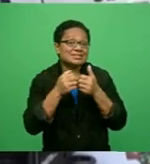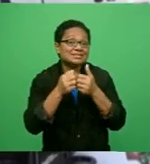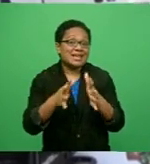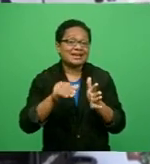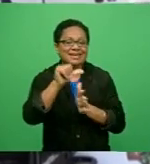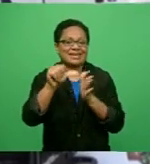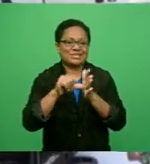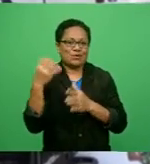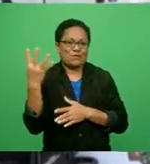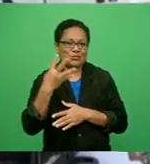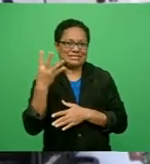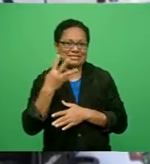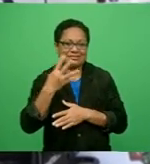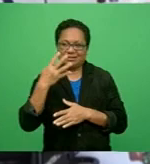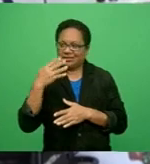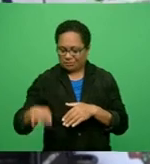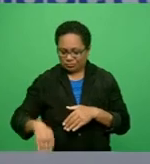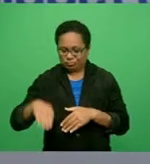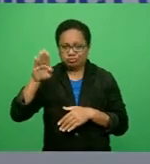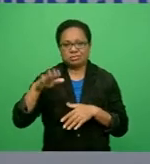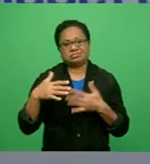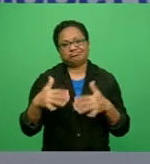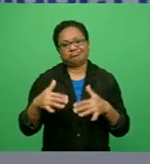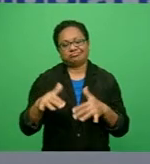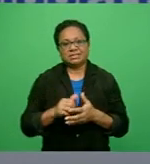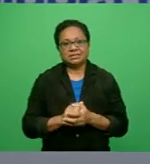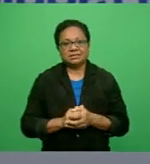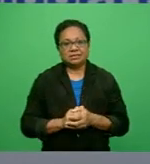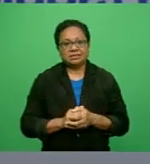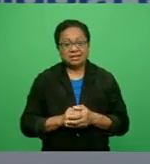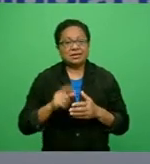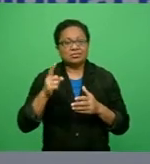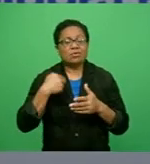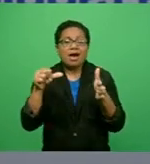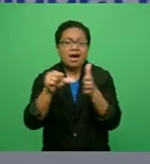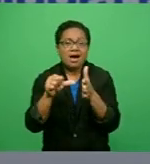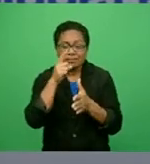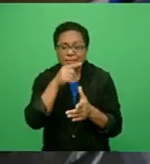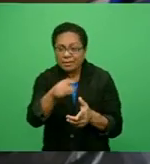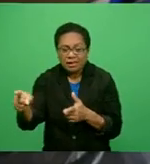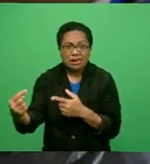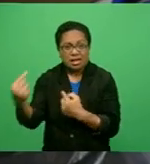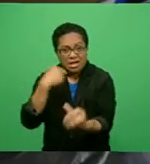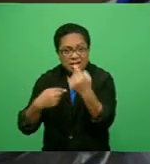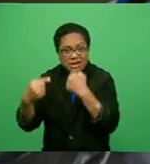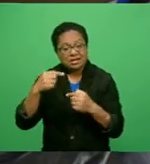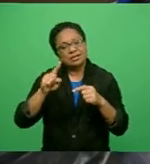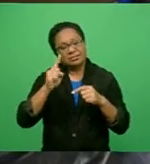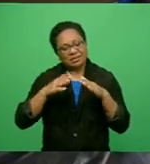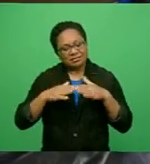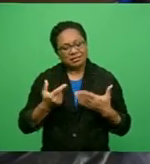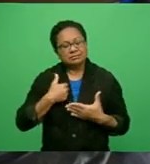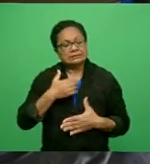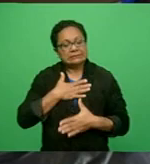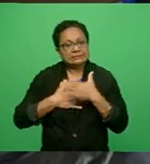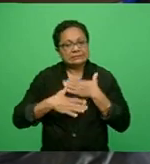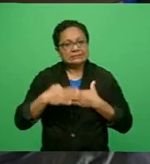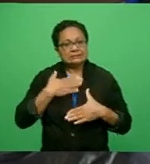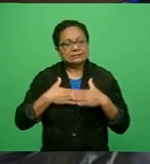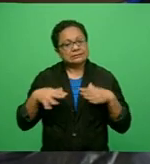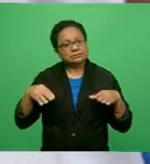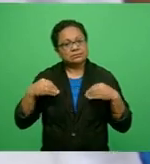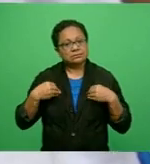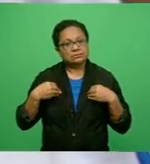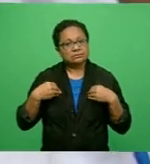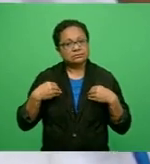kritization. So now I accept it that I have type 1 diabetes. So I live in a normal